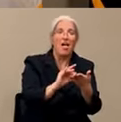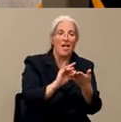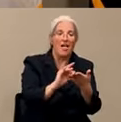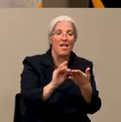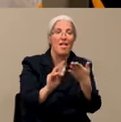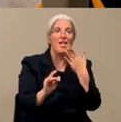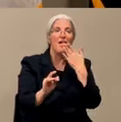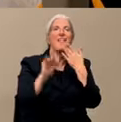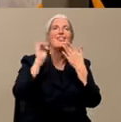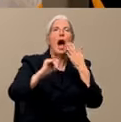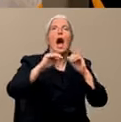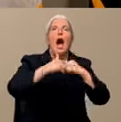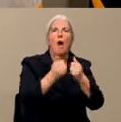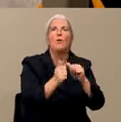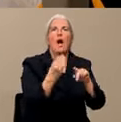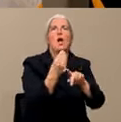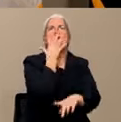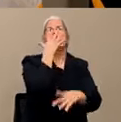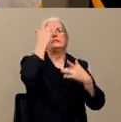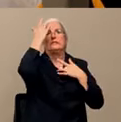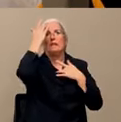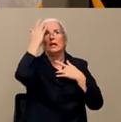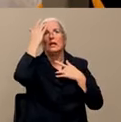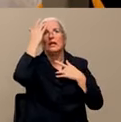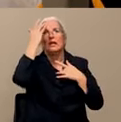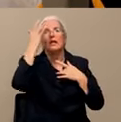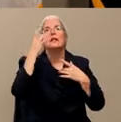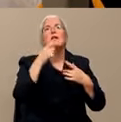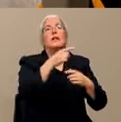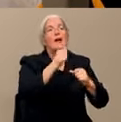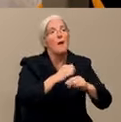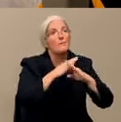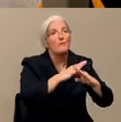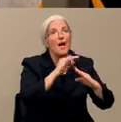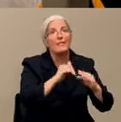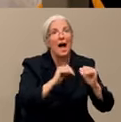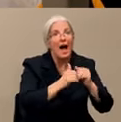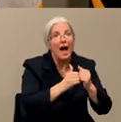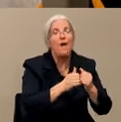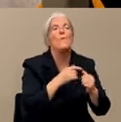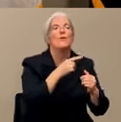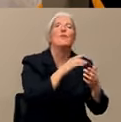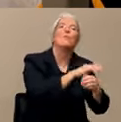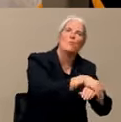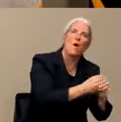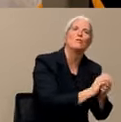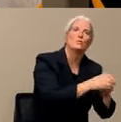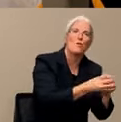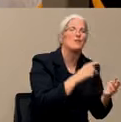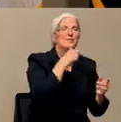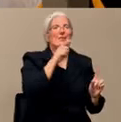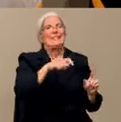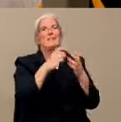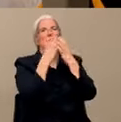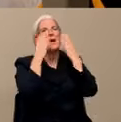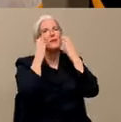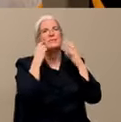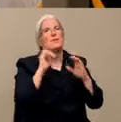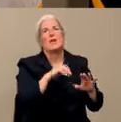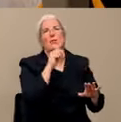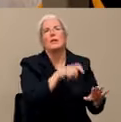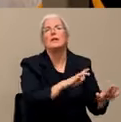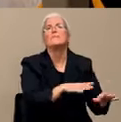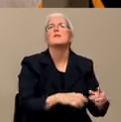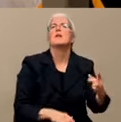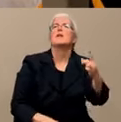there are things you can do to protect yourself without masks. Another question for you, Dr. V. How long does recovery take